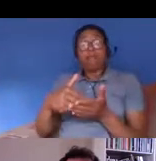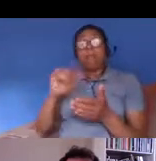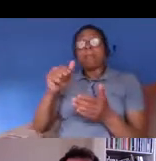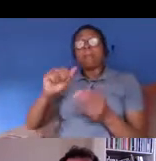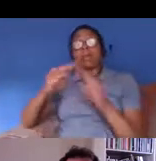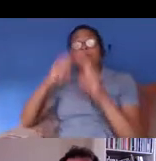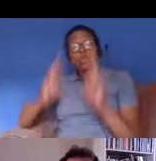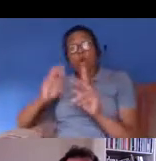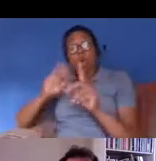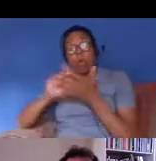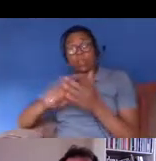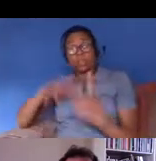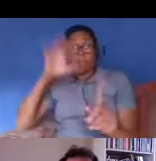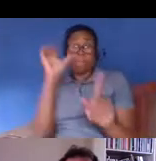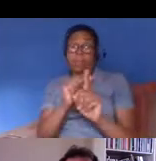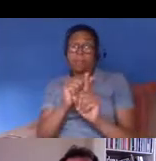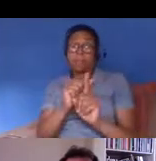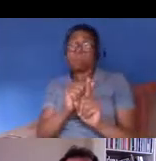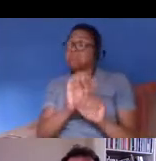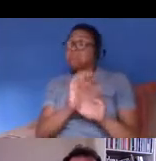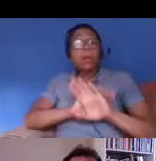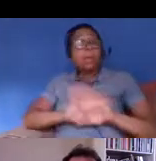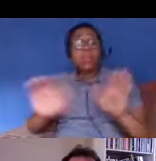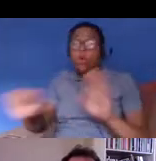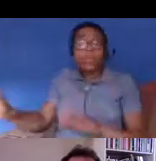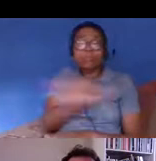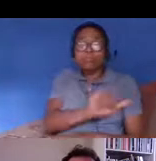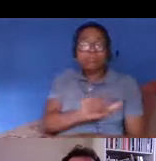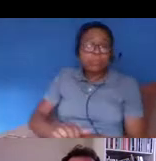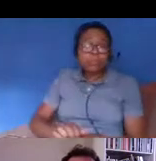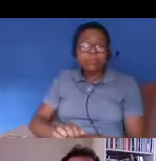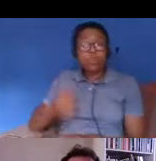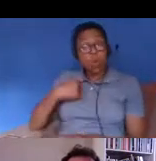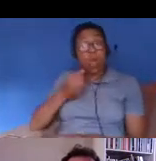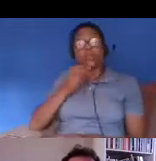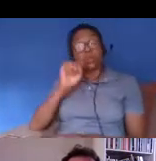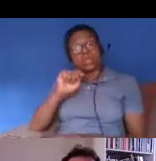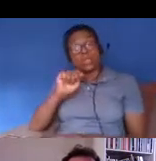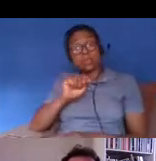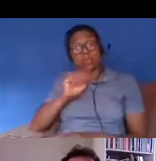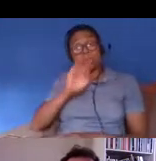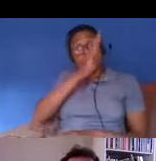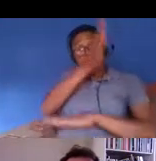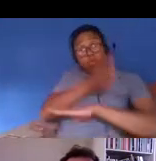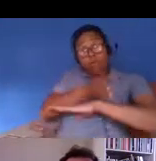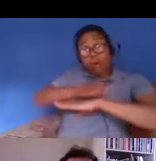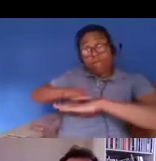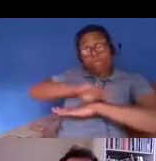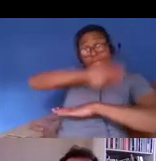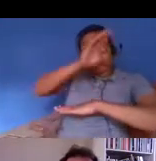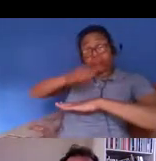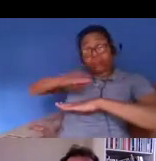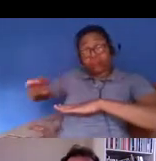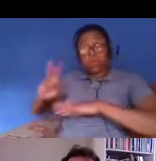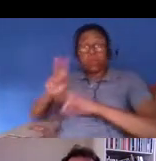which were released um a month or so ago i think and this shows you the number of returns in thousands